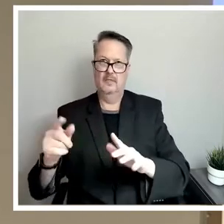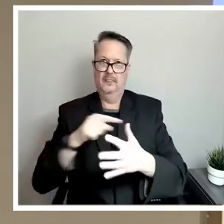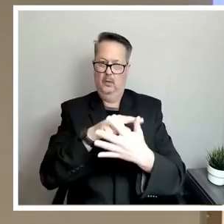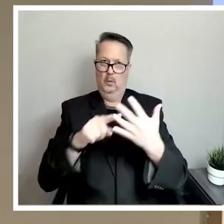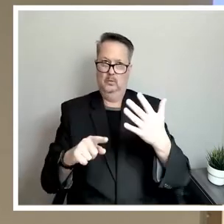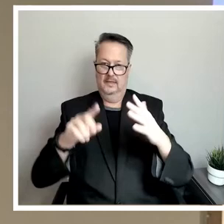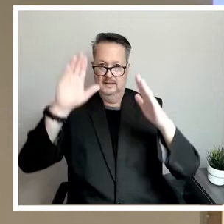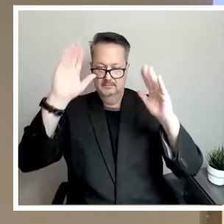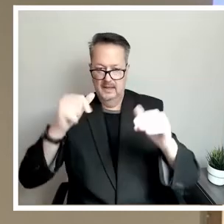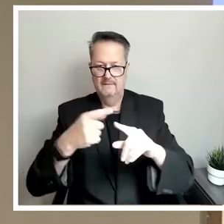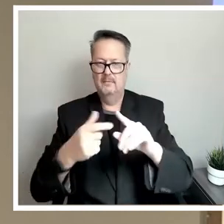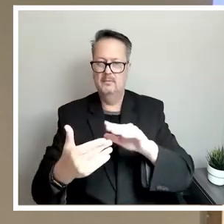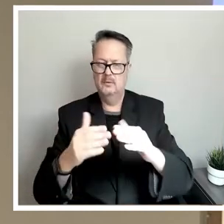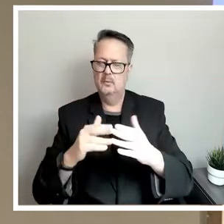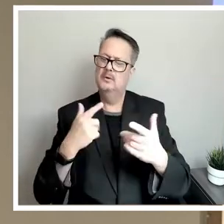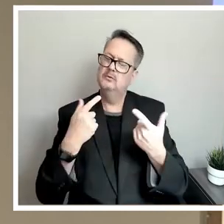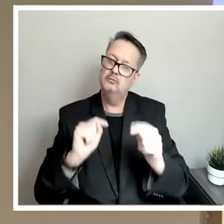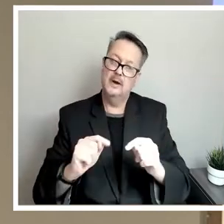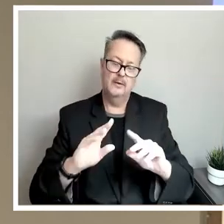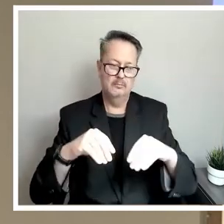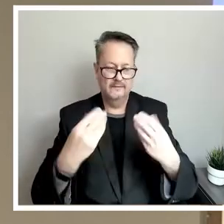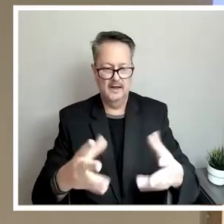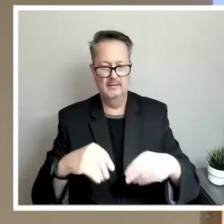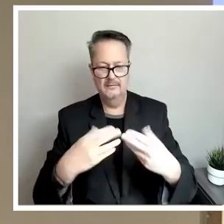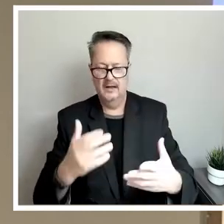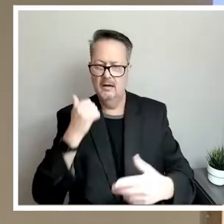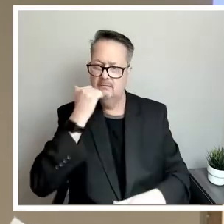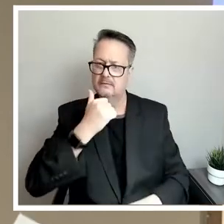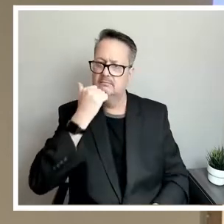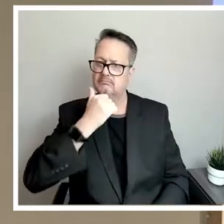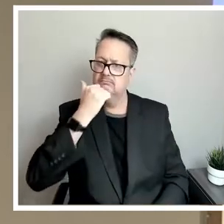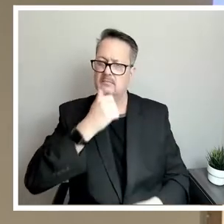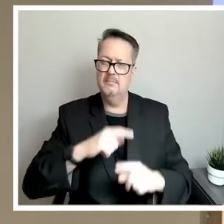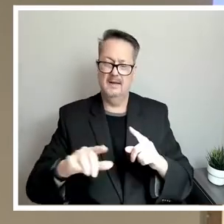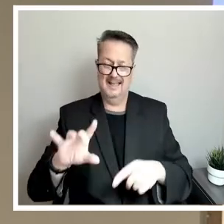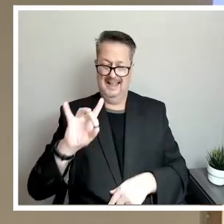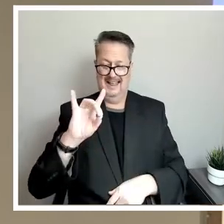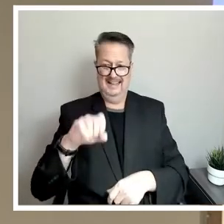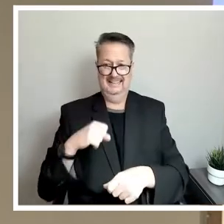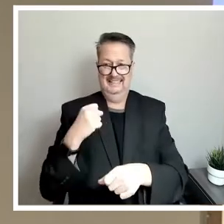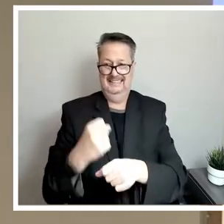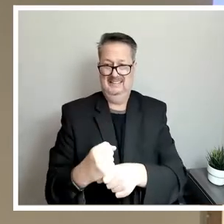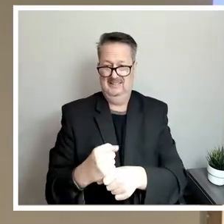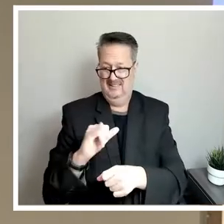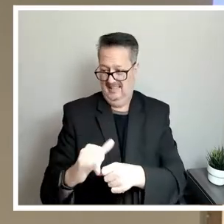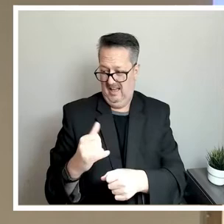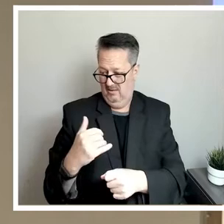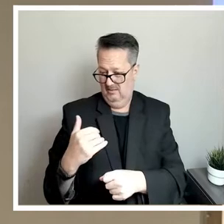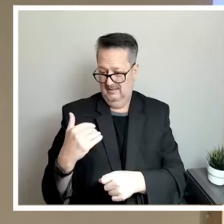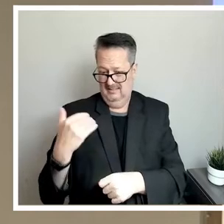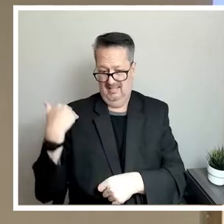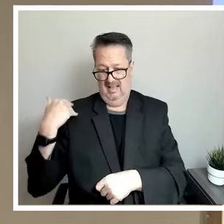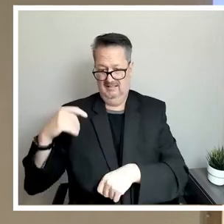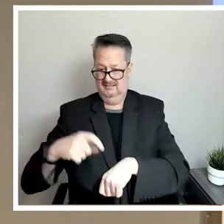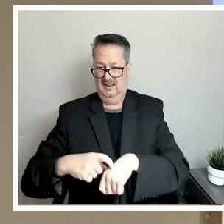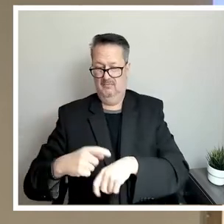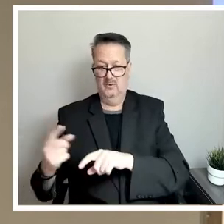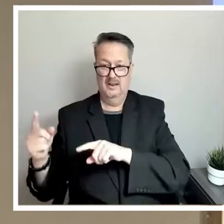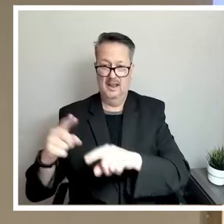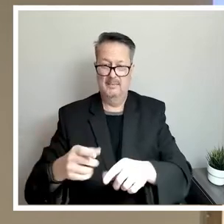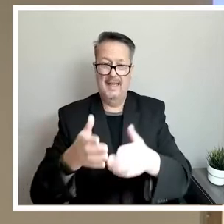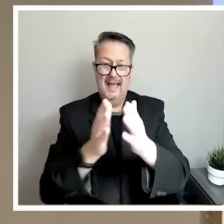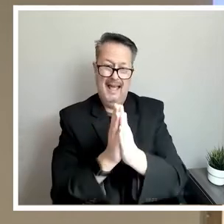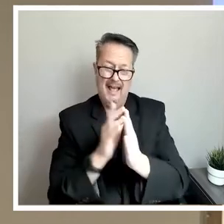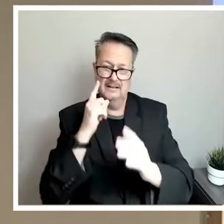you know, day in and day out. But, you know, eight years, which is the last time we've come in for a rate increase. We've had one